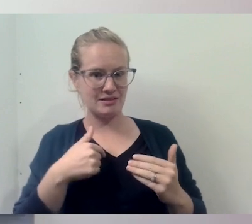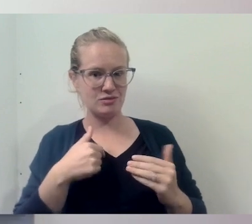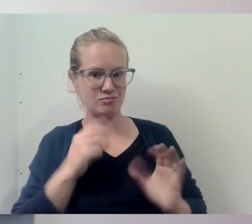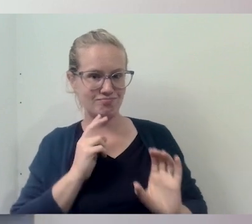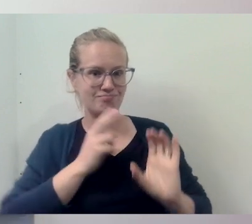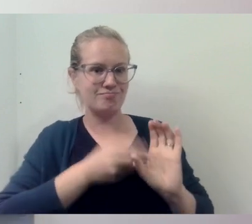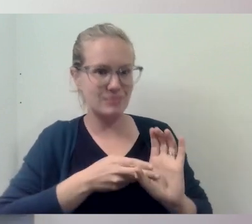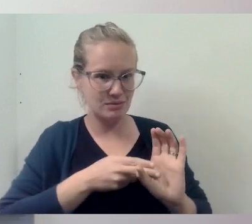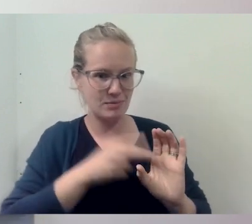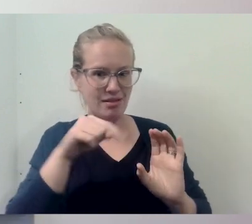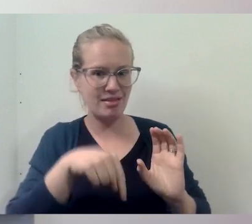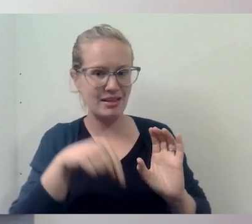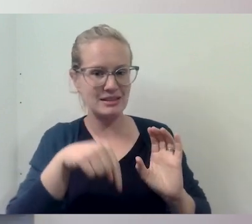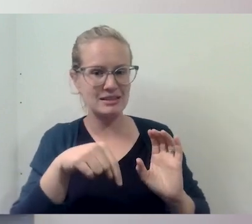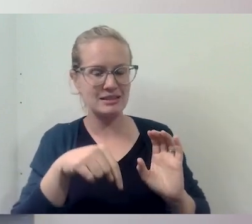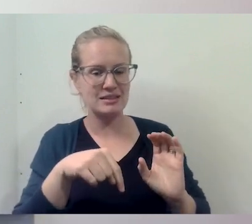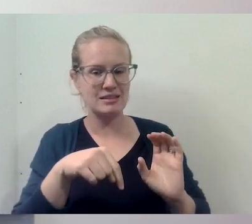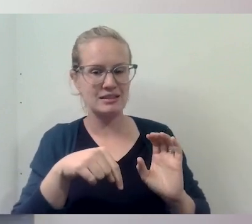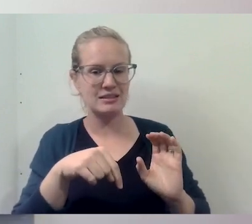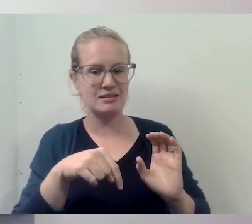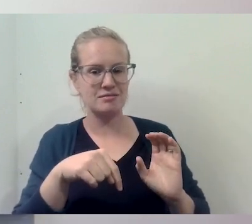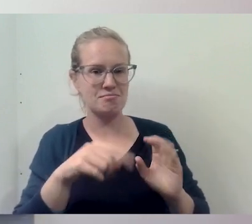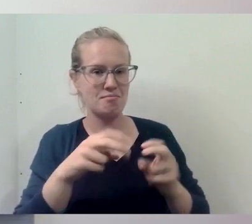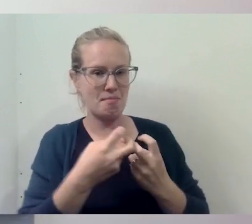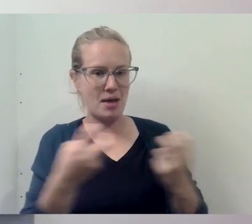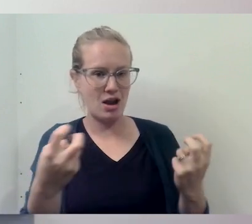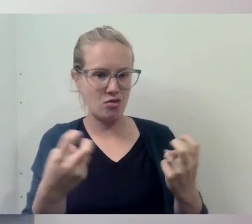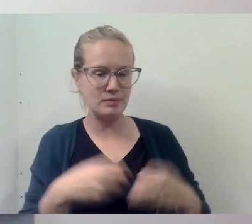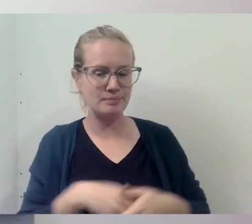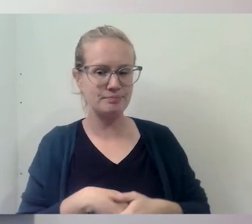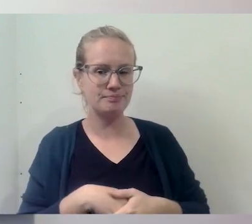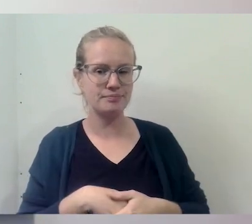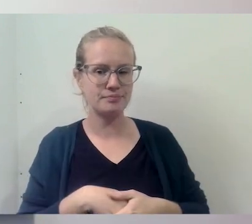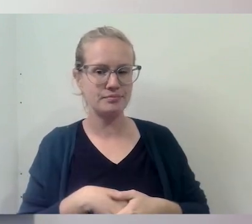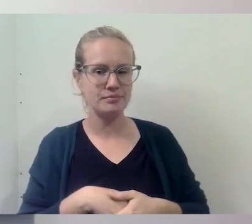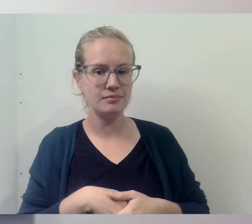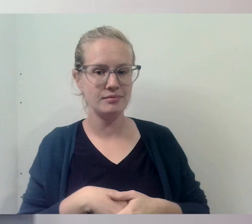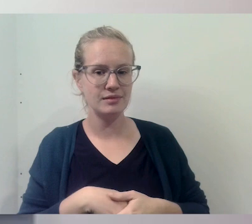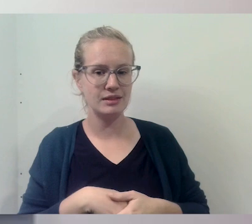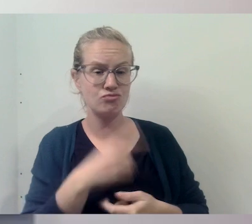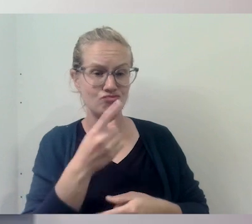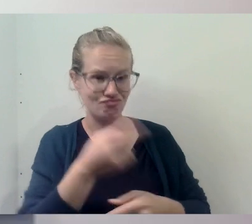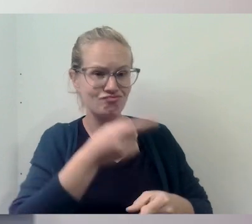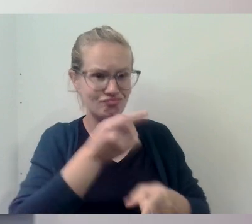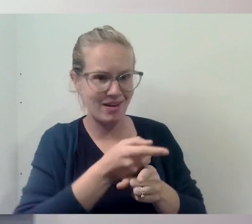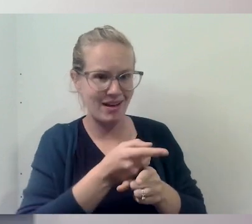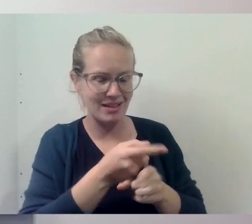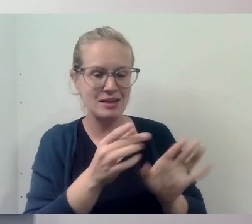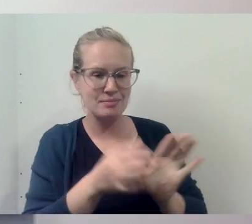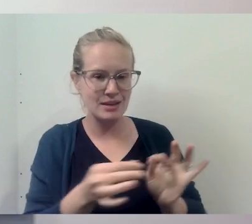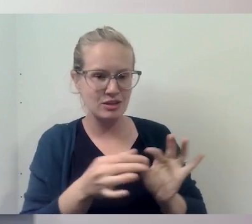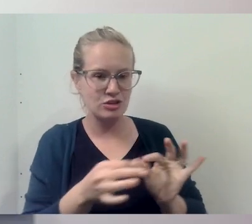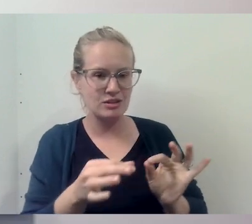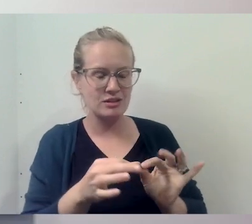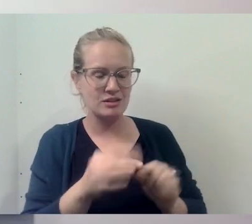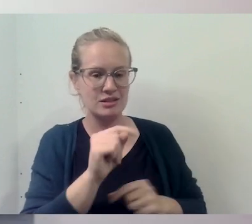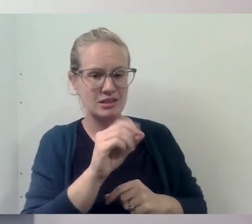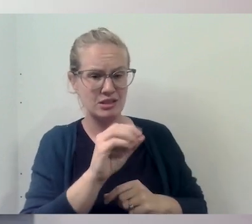participate in this panel. As you rightly said, Tom,